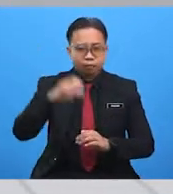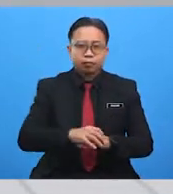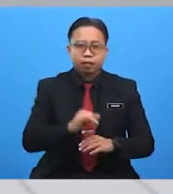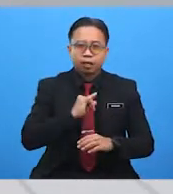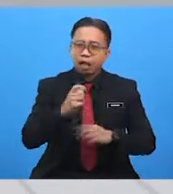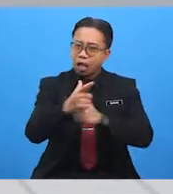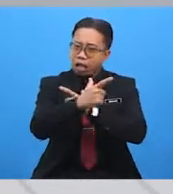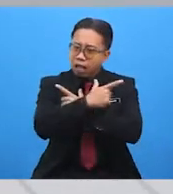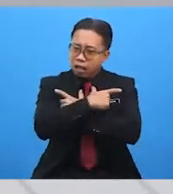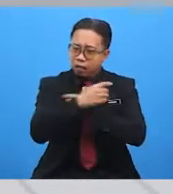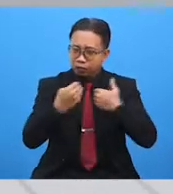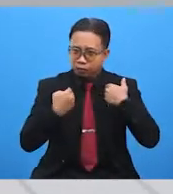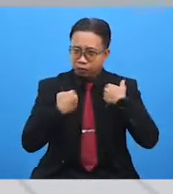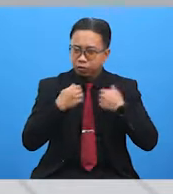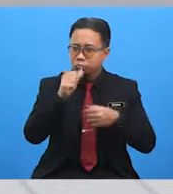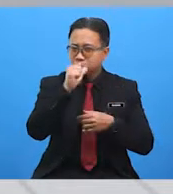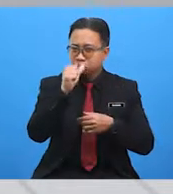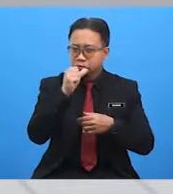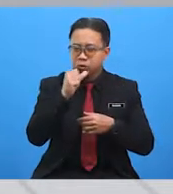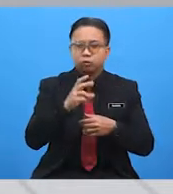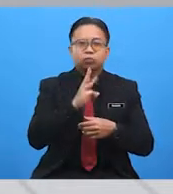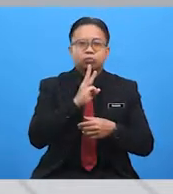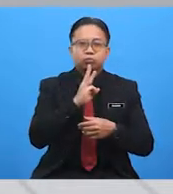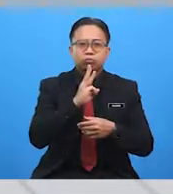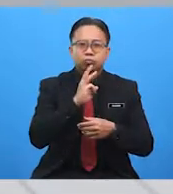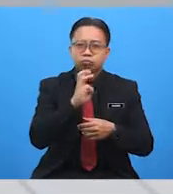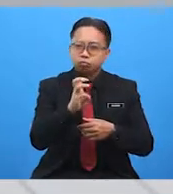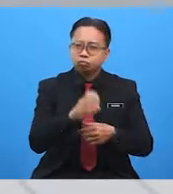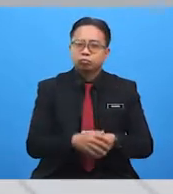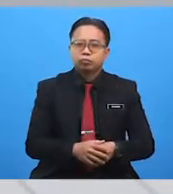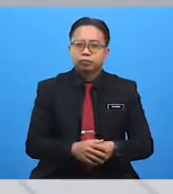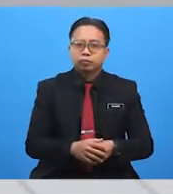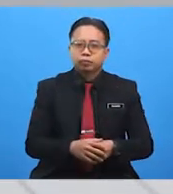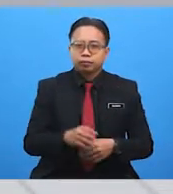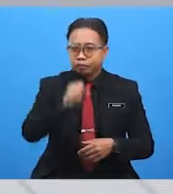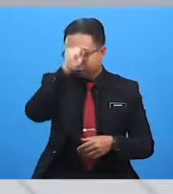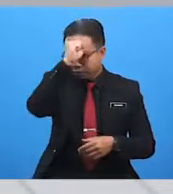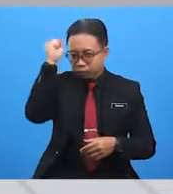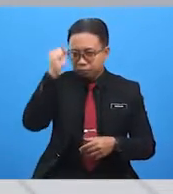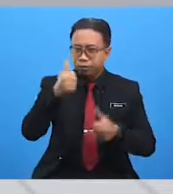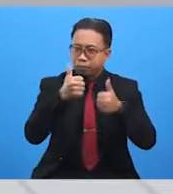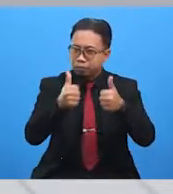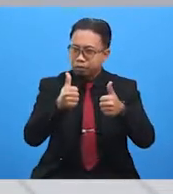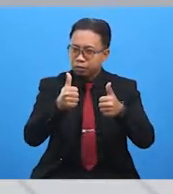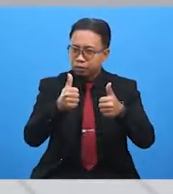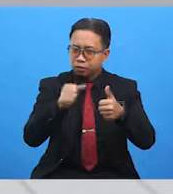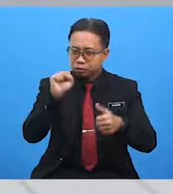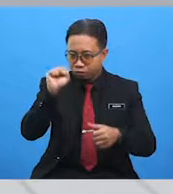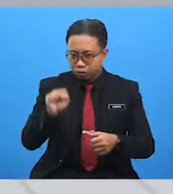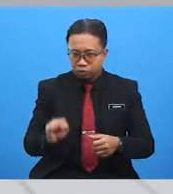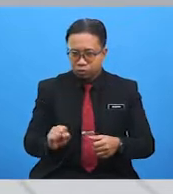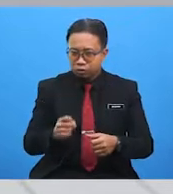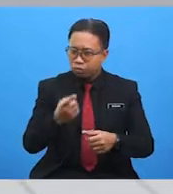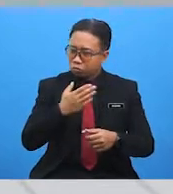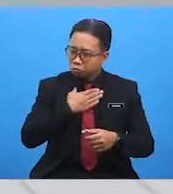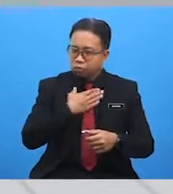love having cold drinks on the beach. So, summer is the best season for me. What